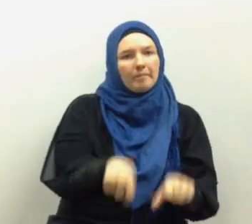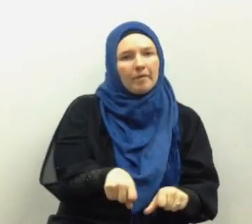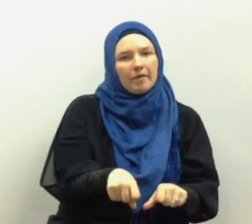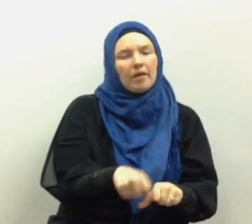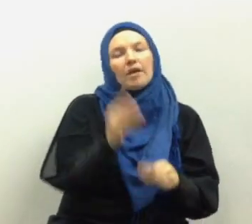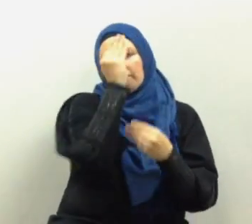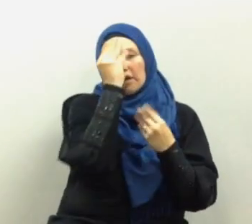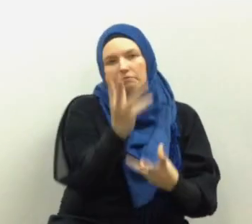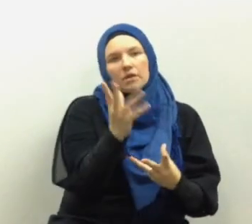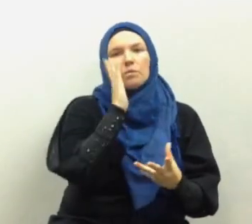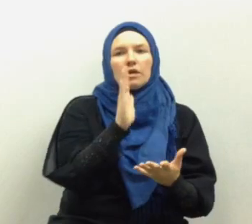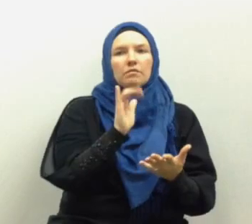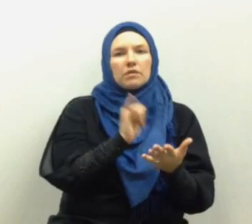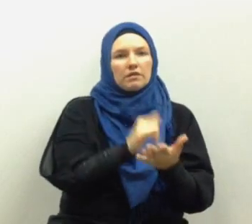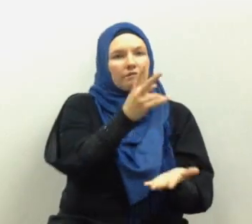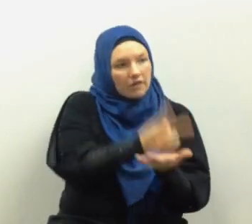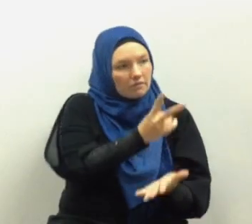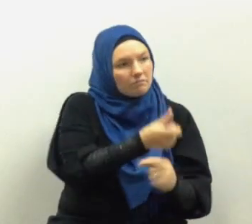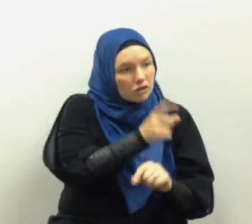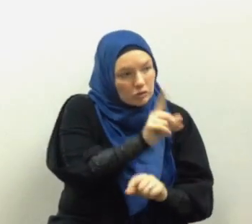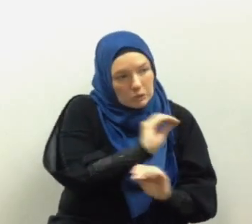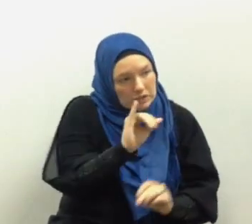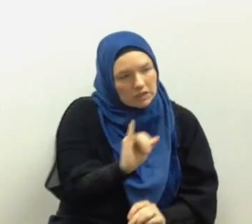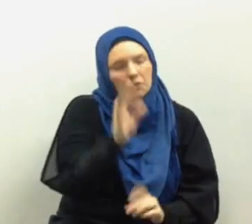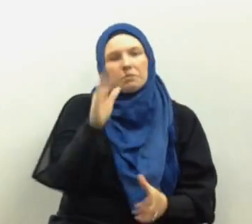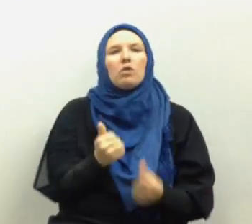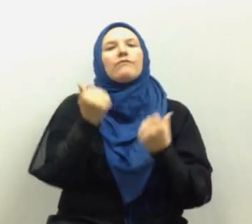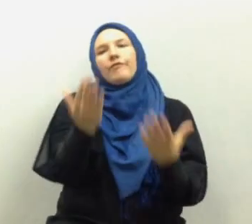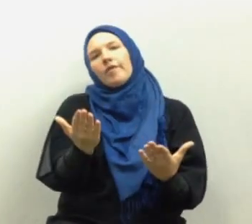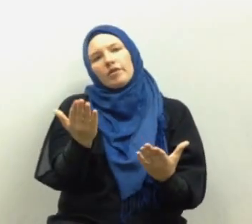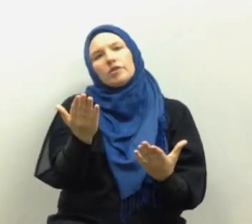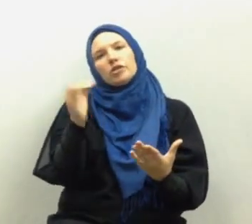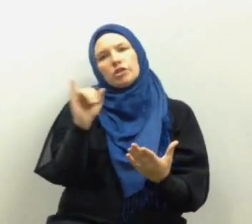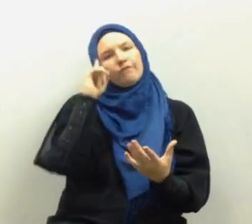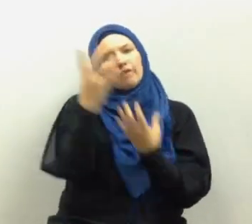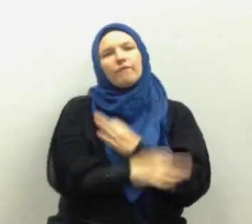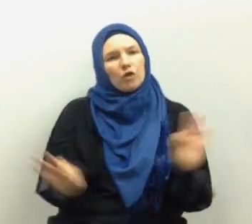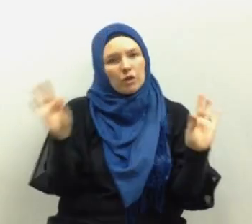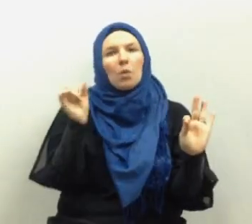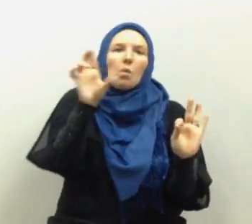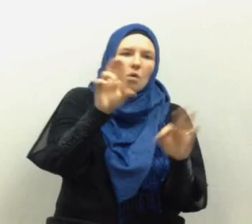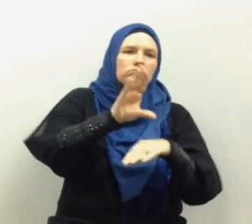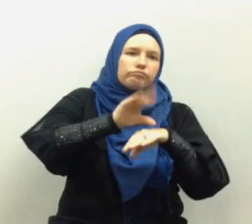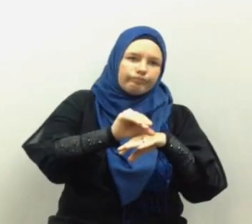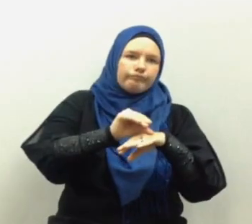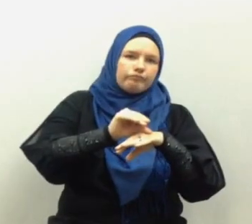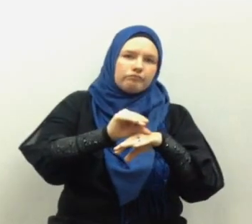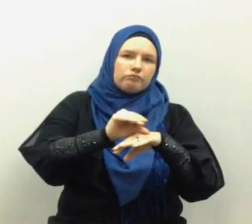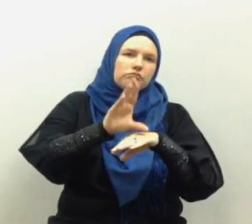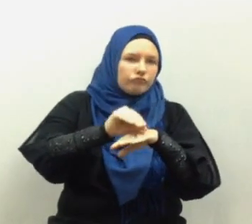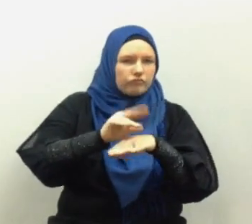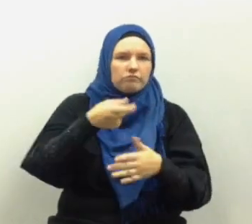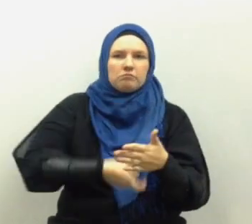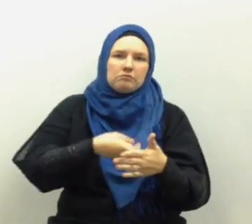program their information will be verified and they will be offered this service for free or for